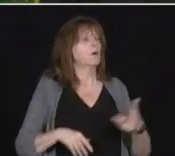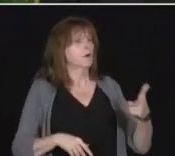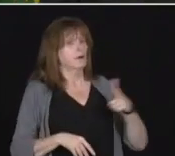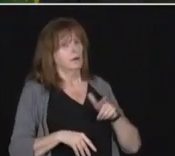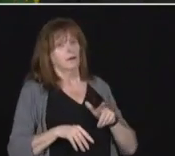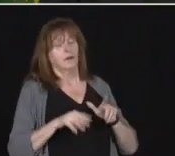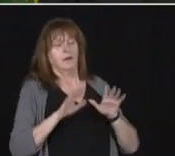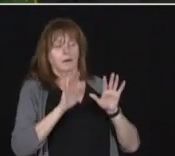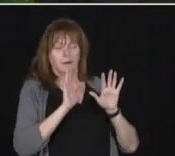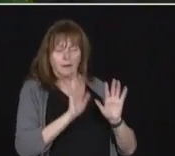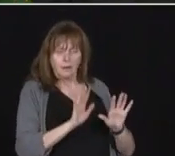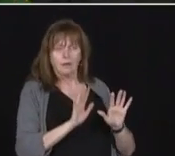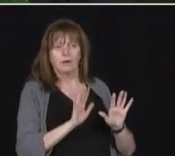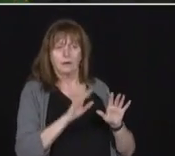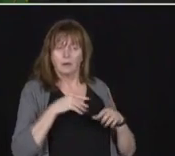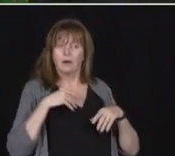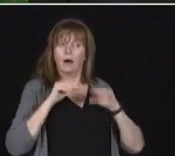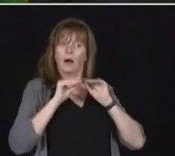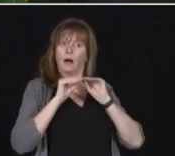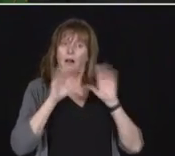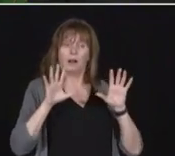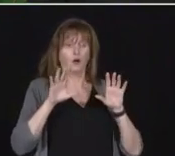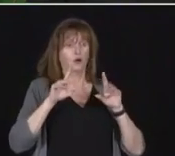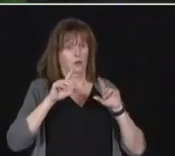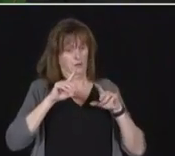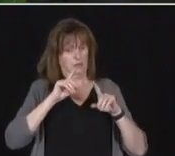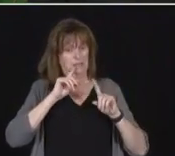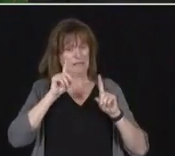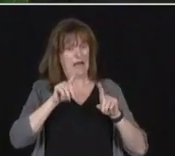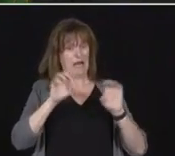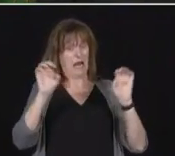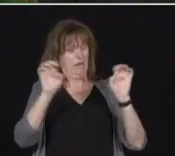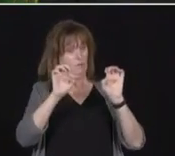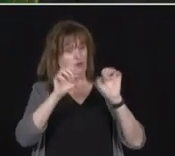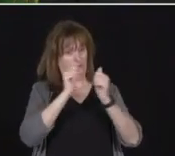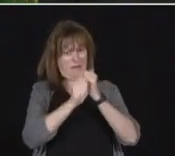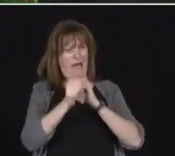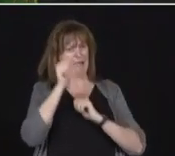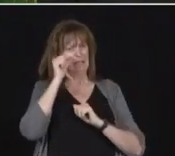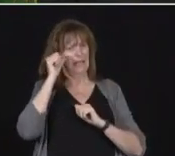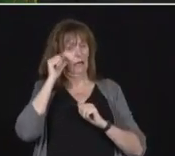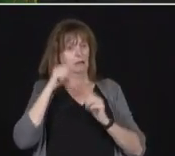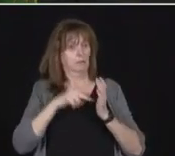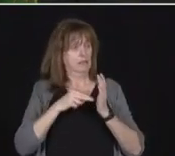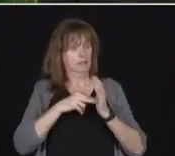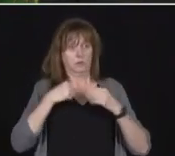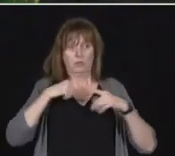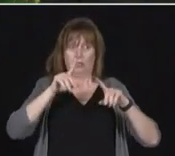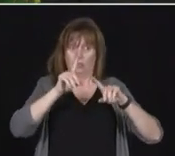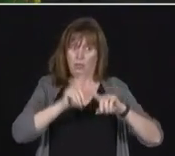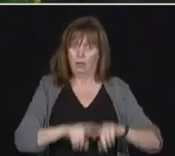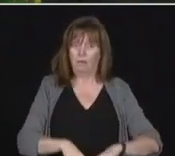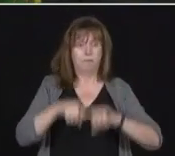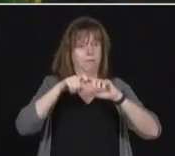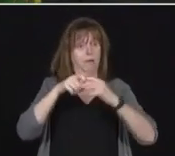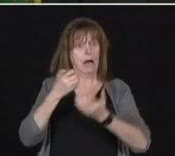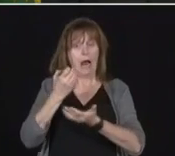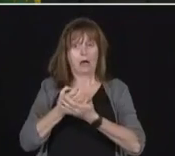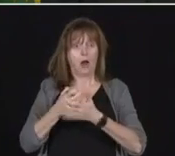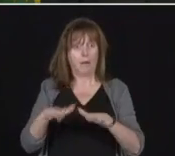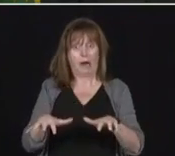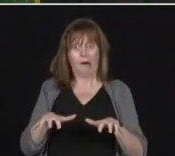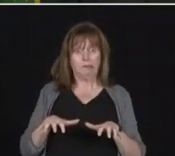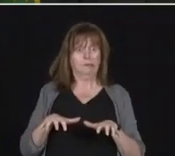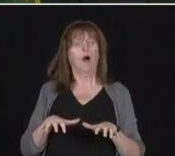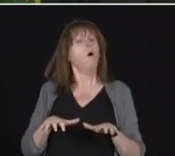Colin, with the state of emergency, that's not going to slow us from moving forward, getting the economy going and moving forward with stage